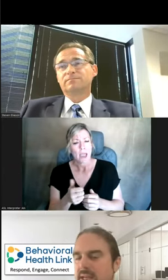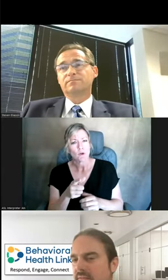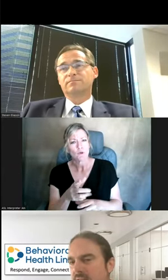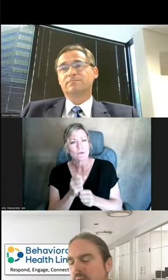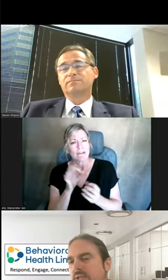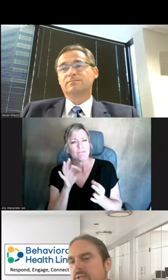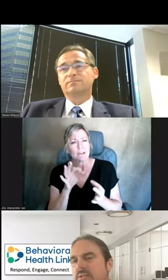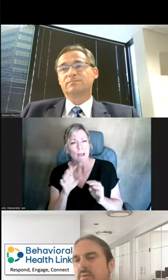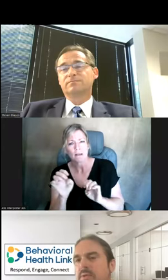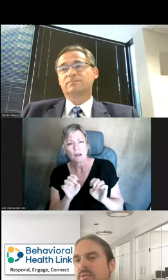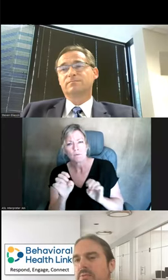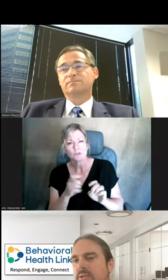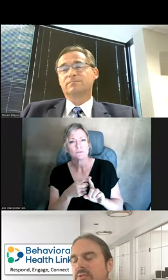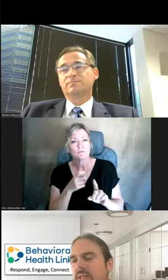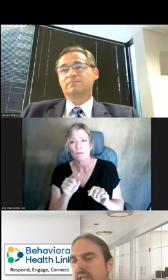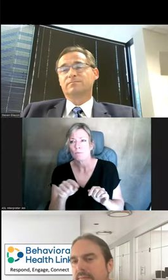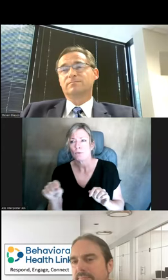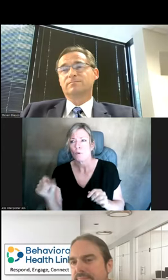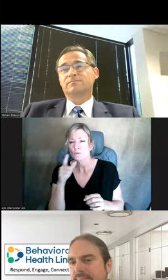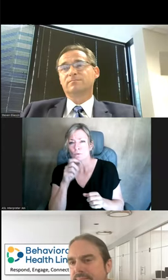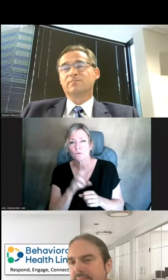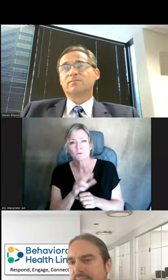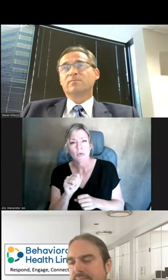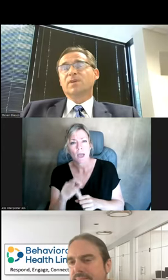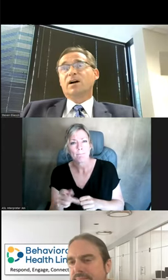feedback and evaluations from those who are using the app?